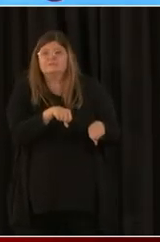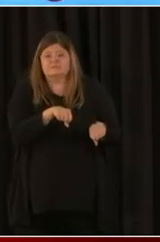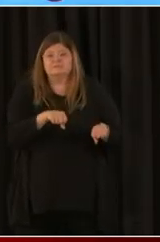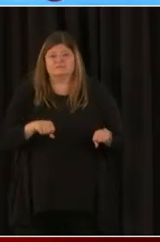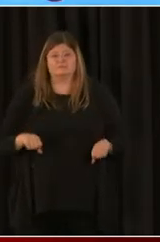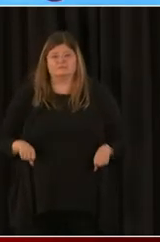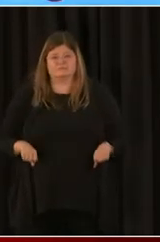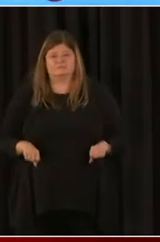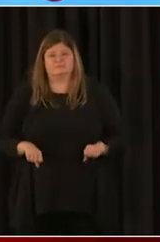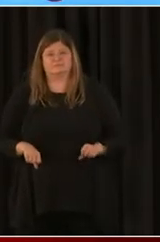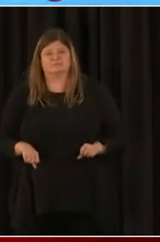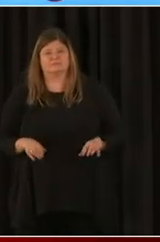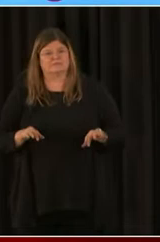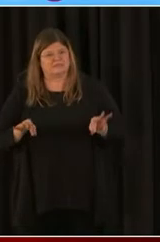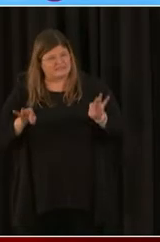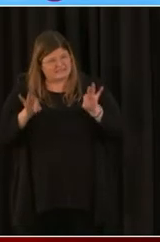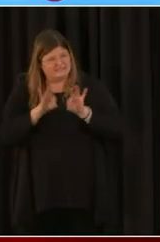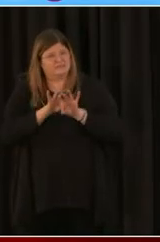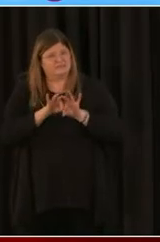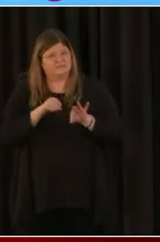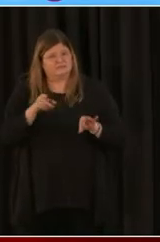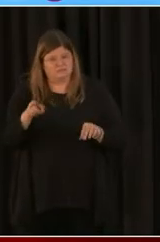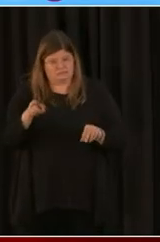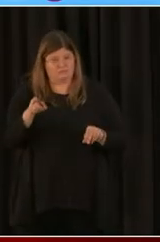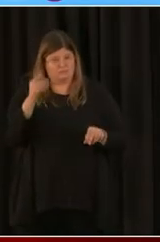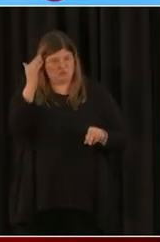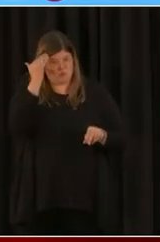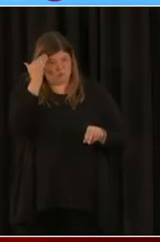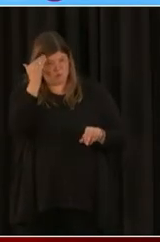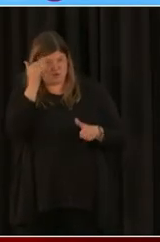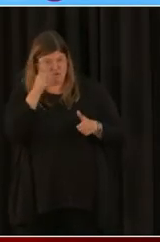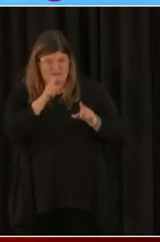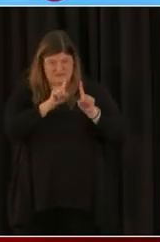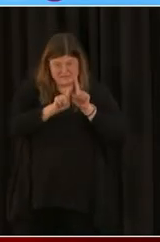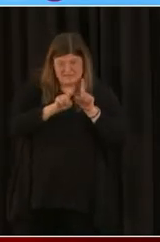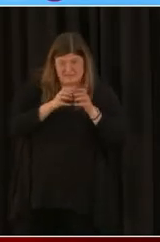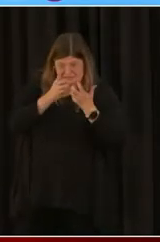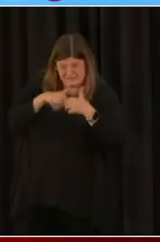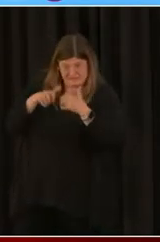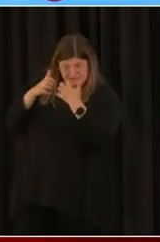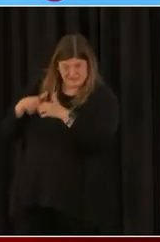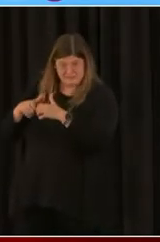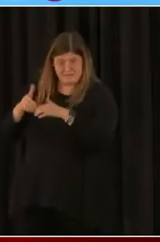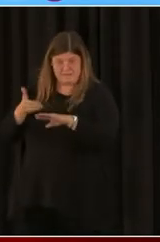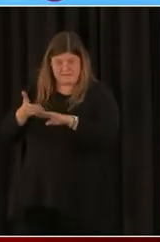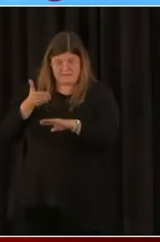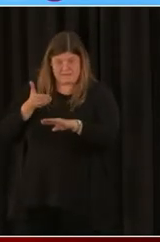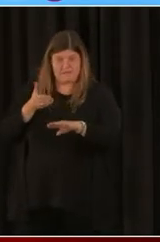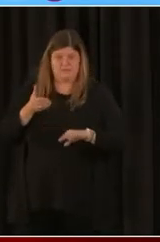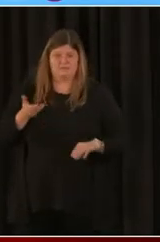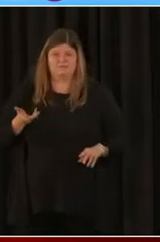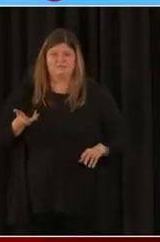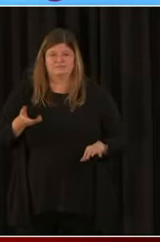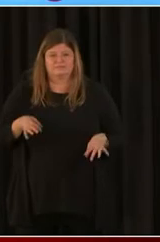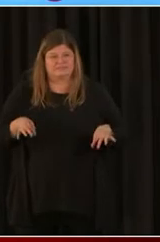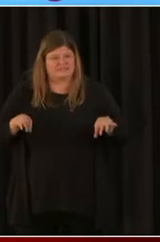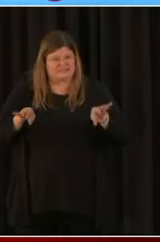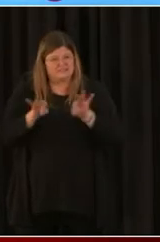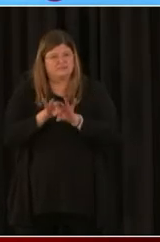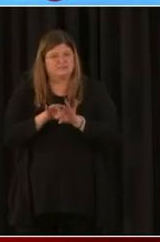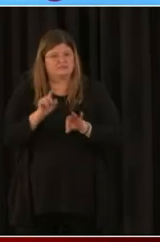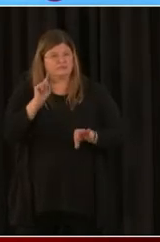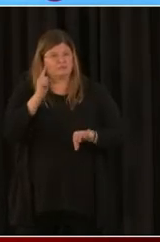that wasn't the case. So that's critical and definitely something you could be working on right now. So that definitely is a critical, important first step.